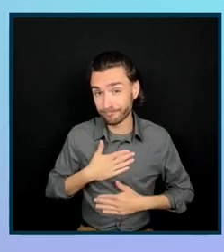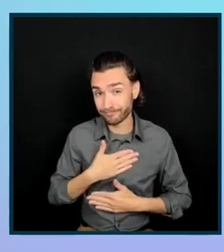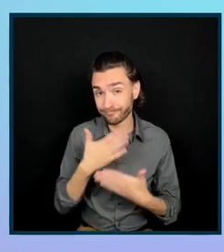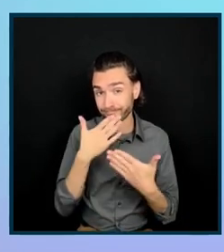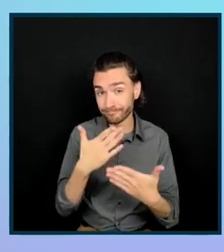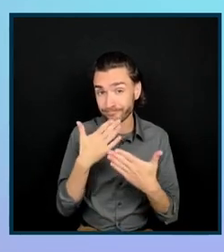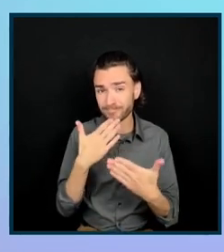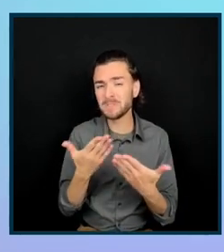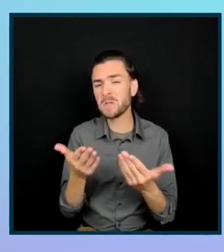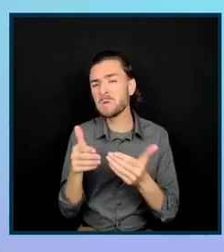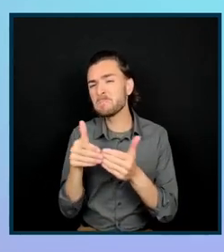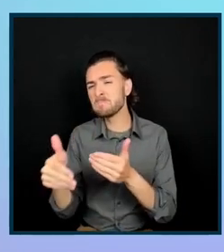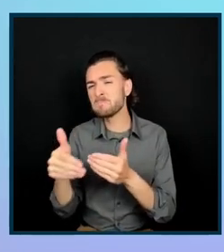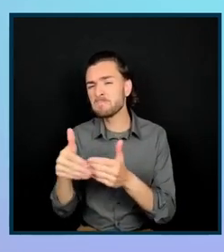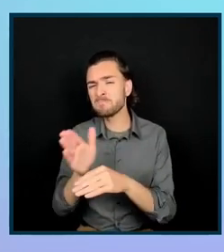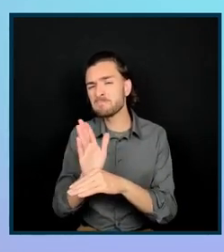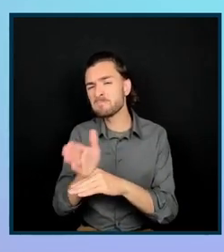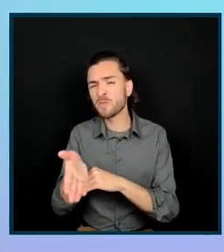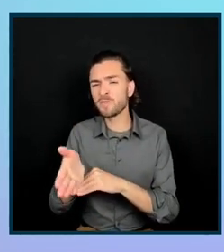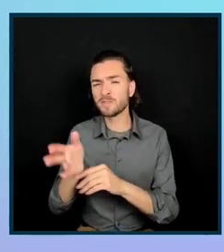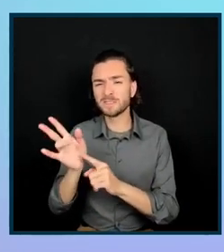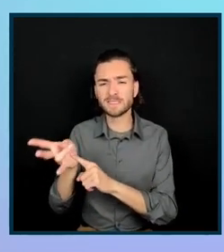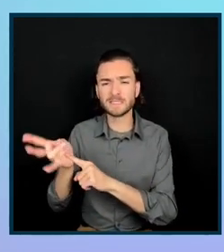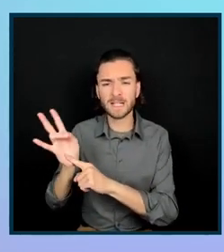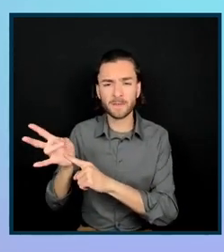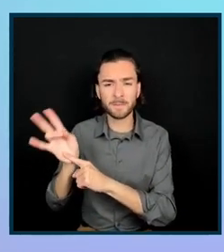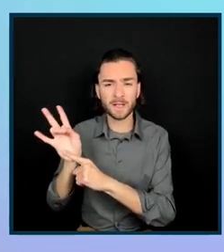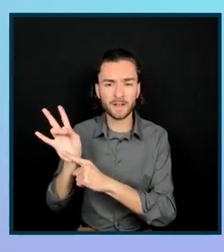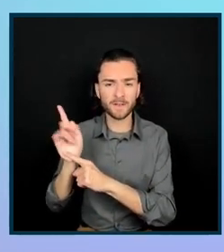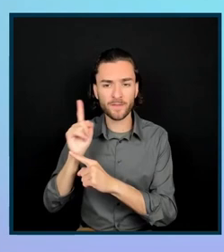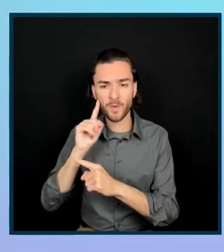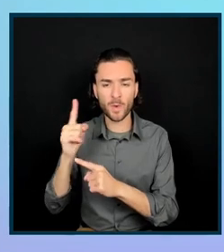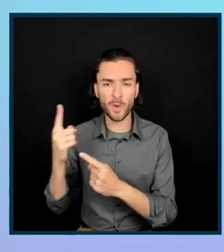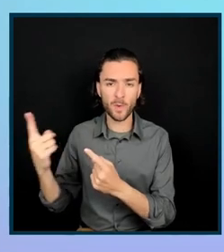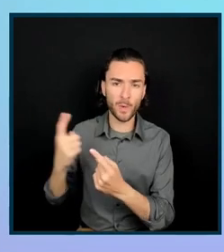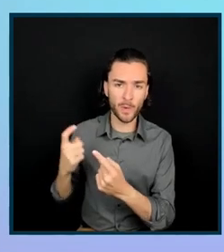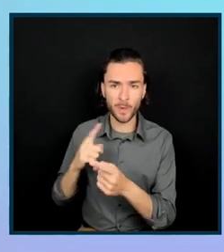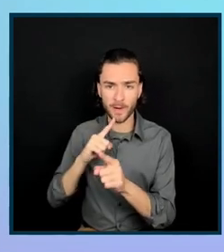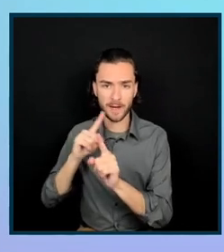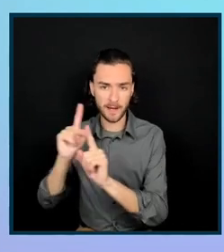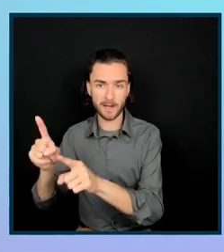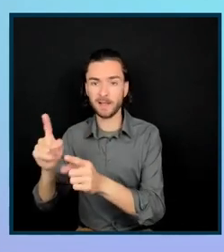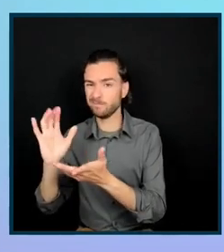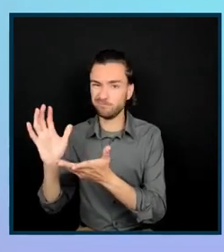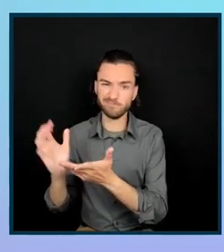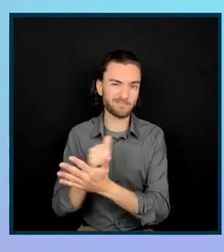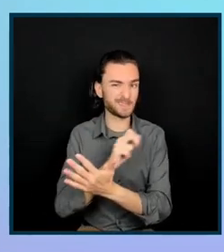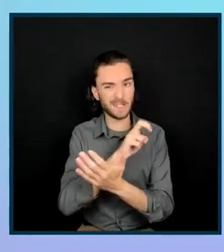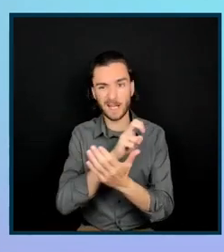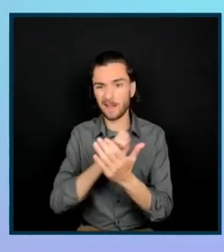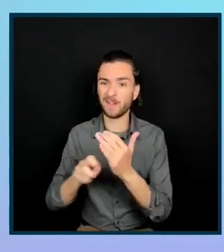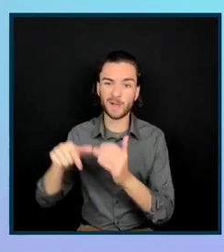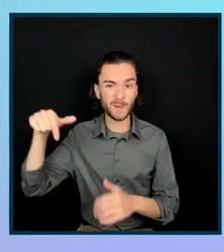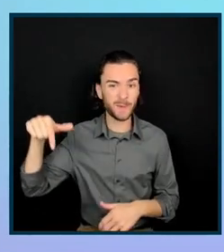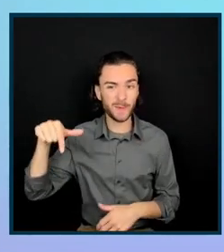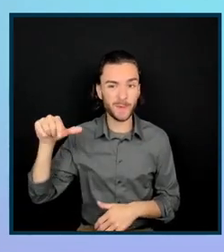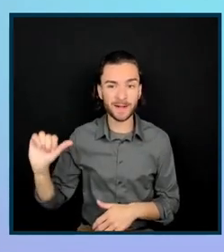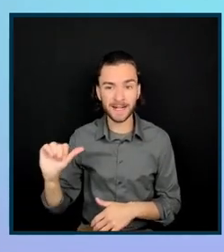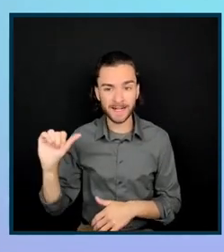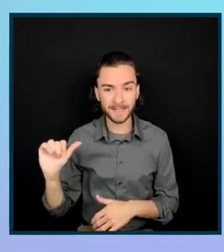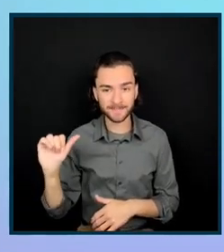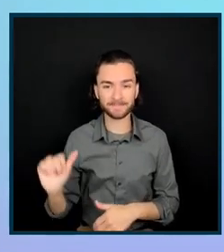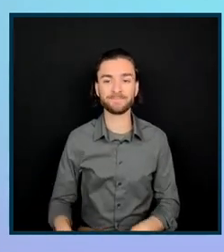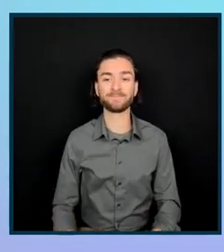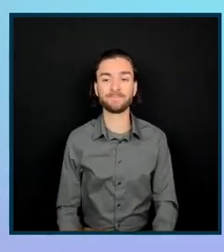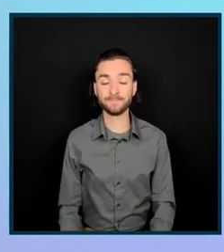a little bit over seven minutes left for Q&A. So, let's dive right into the questions. And for folks,